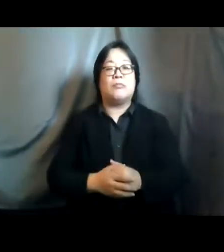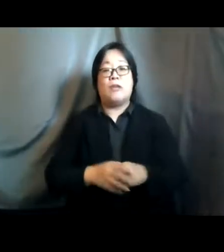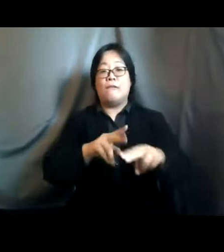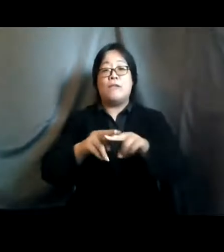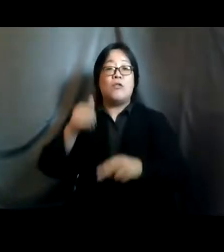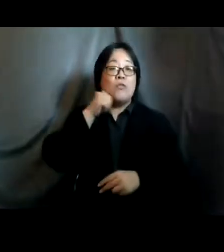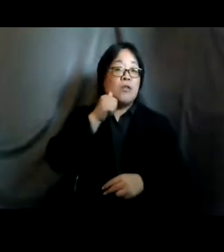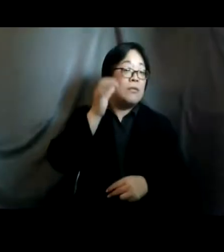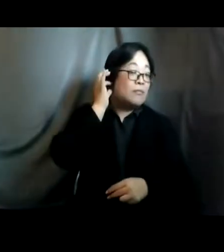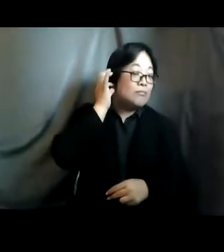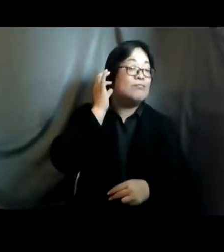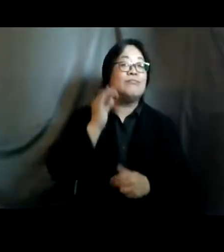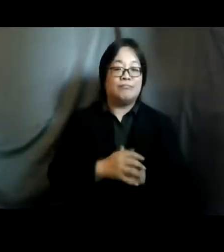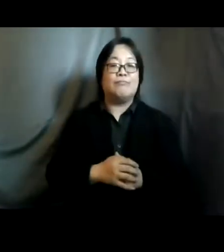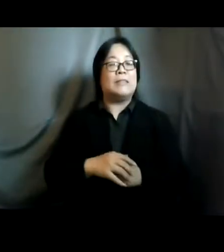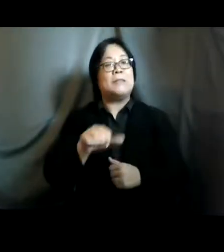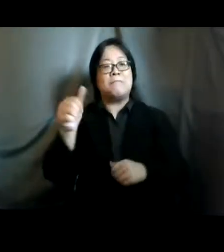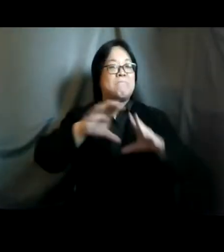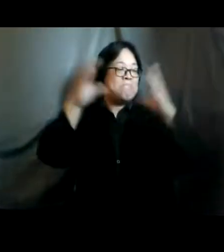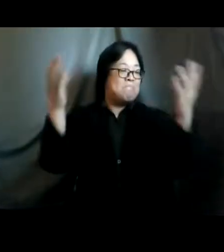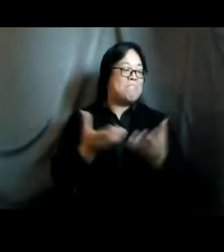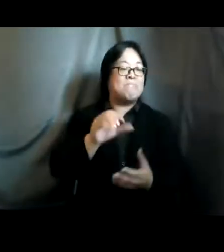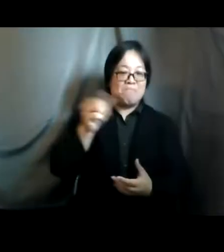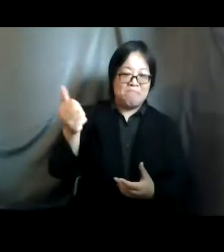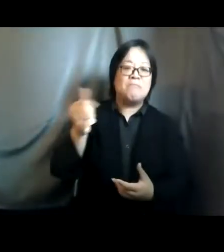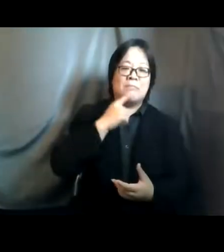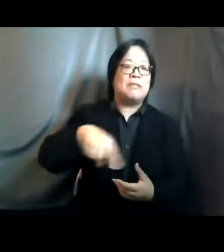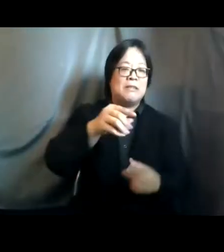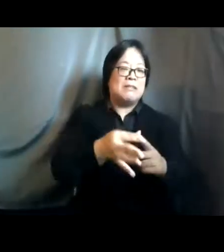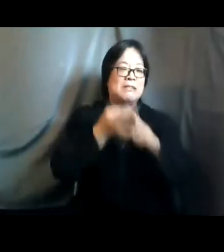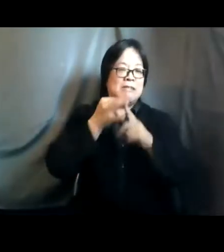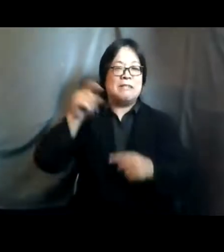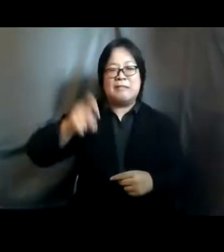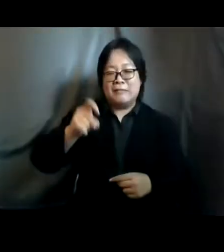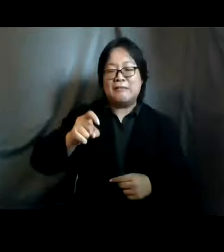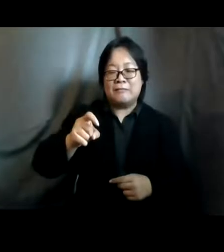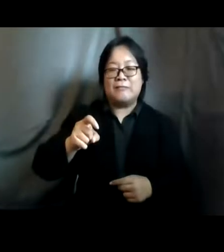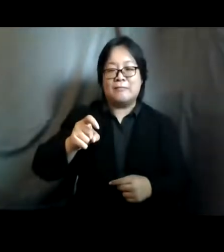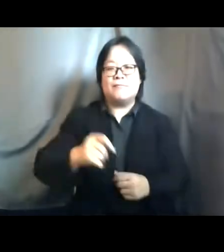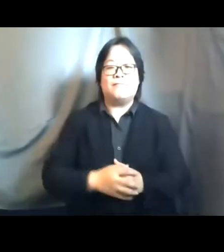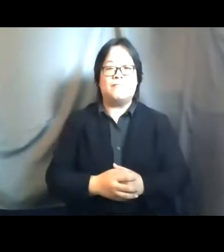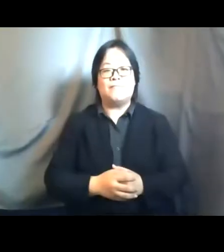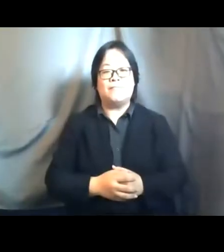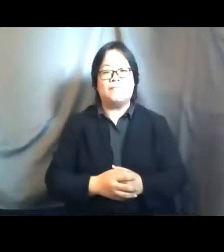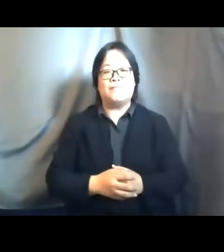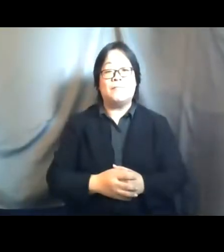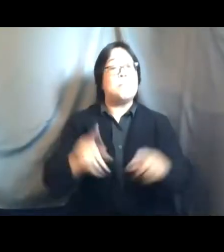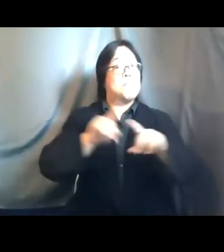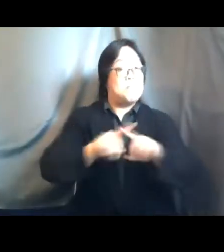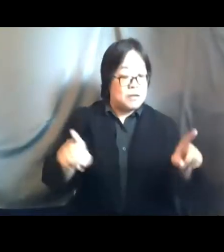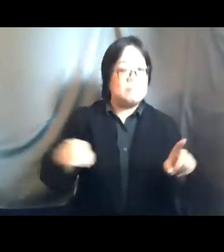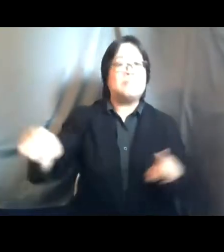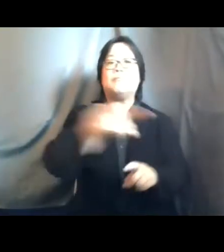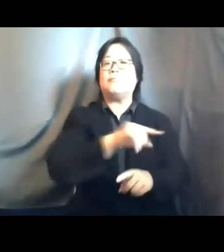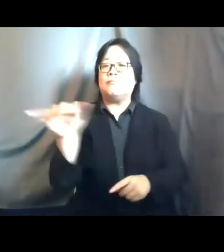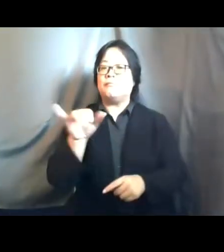girls like other parts of the world have a new unique health needs over their life cycle but they also and they also